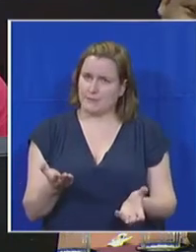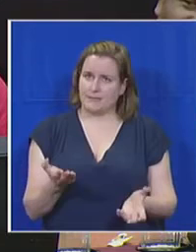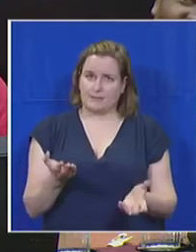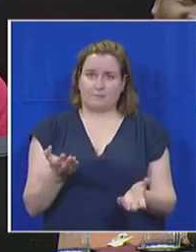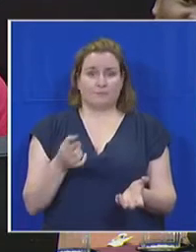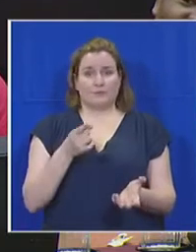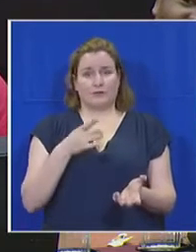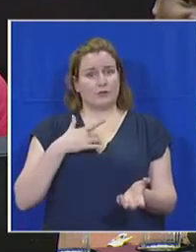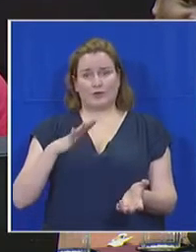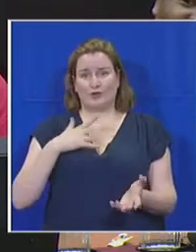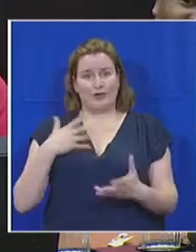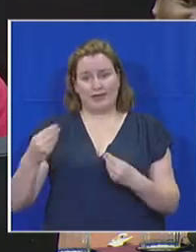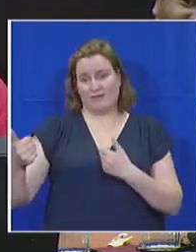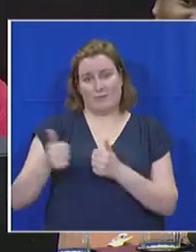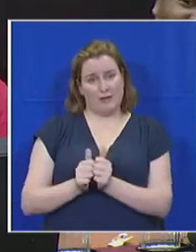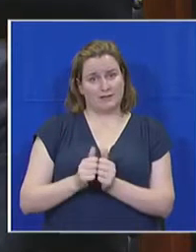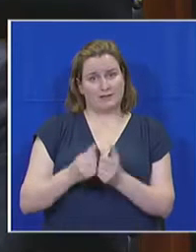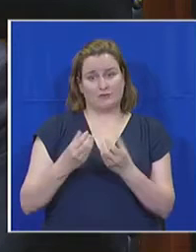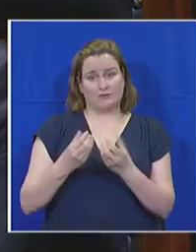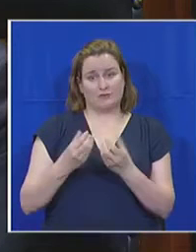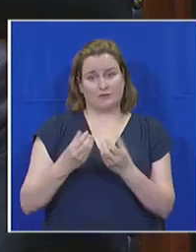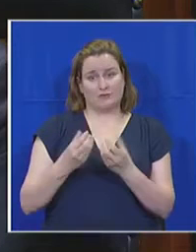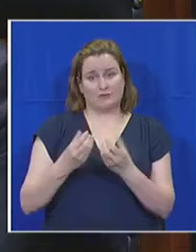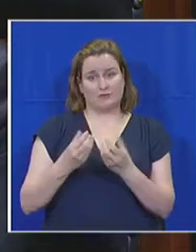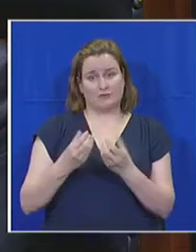have partners in any of the municipalities that